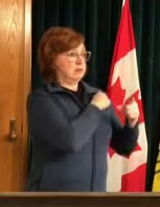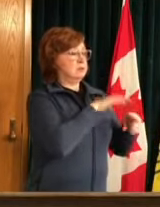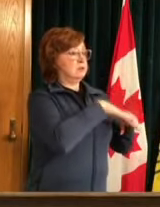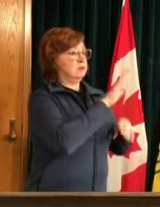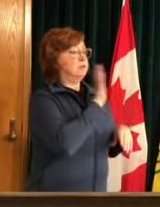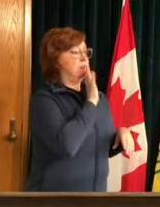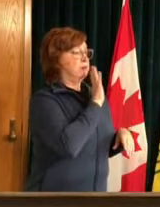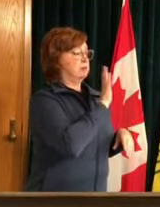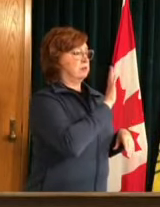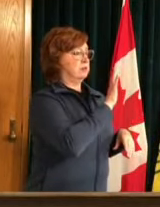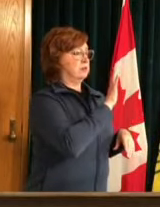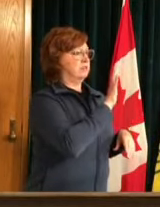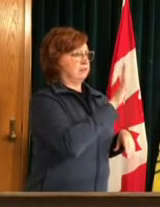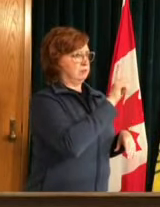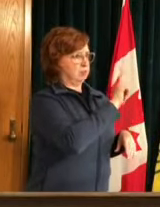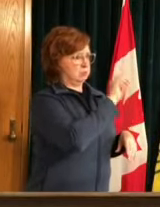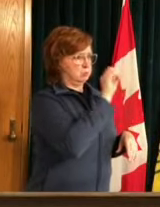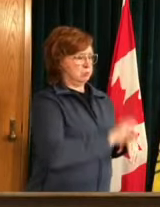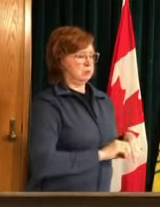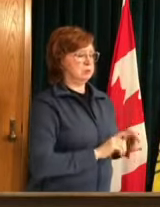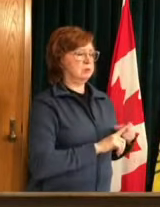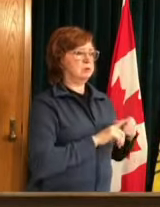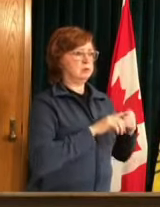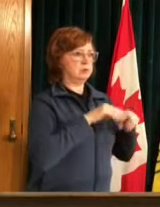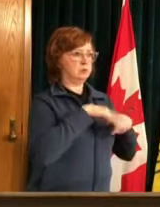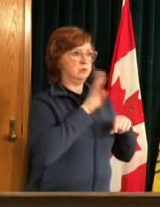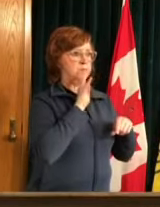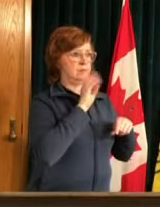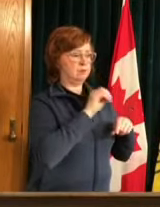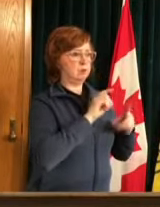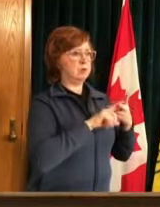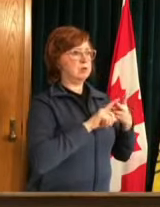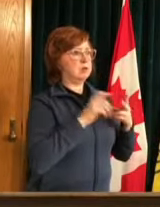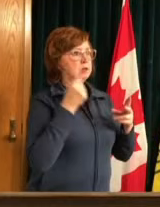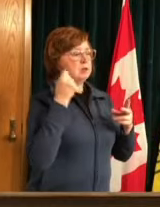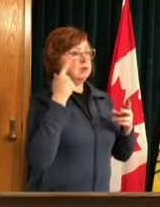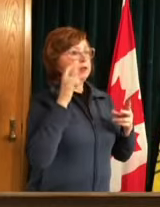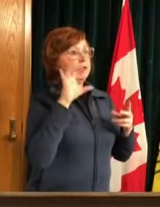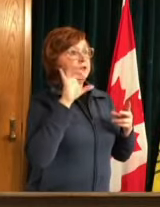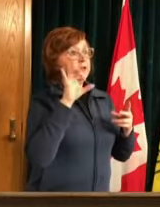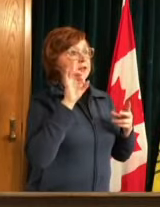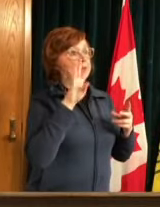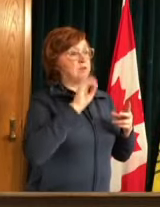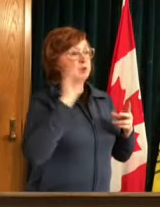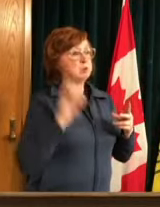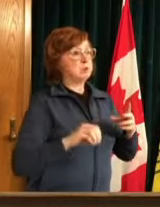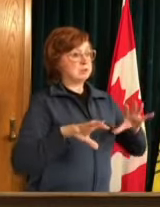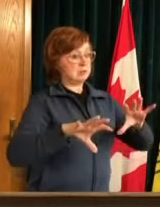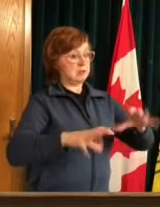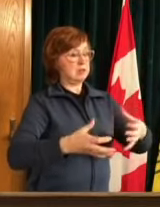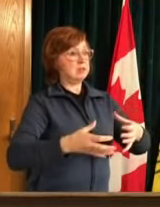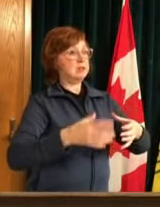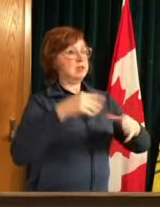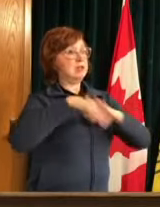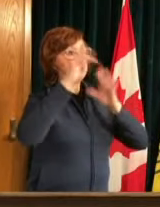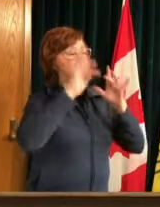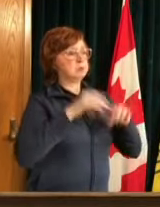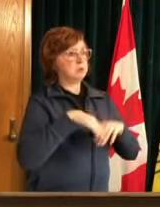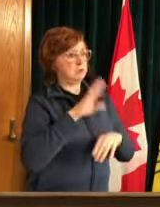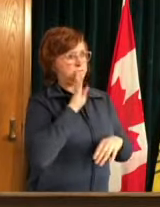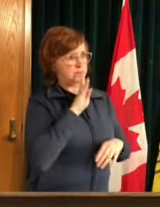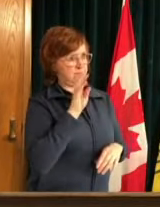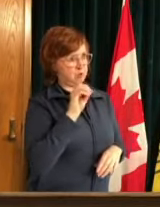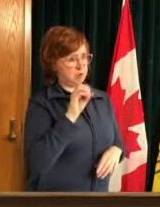of 40 um and as i say 84 of our hospitalizations do come from people over the age of 40 and